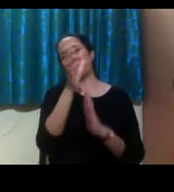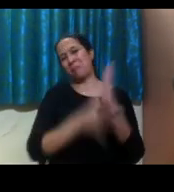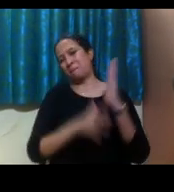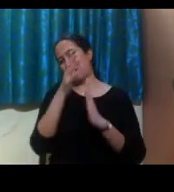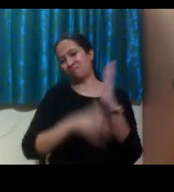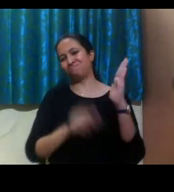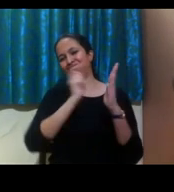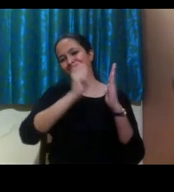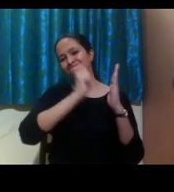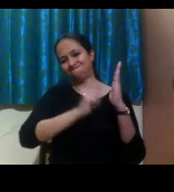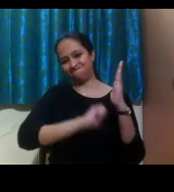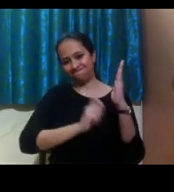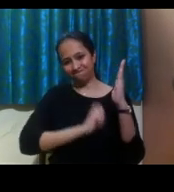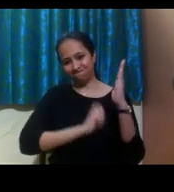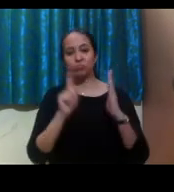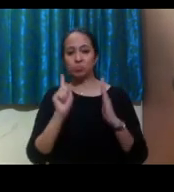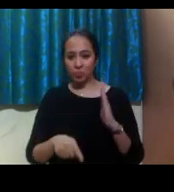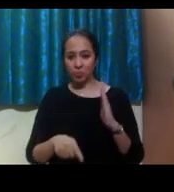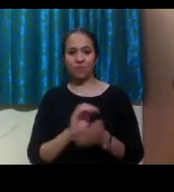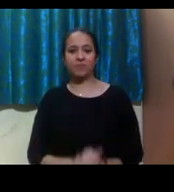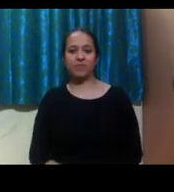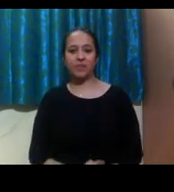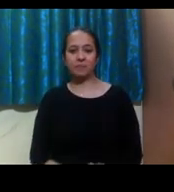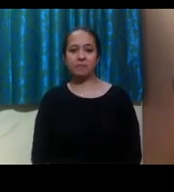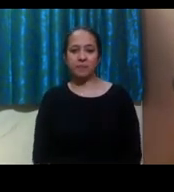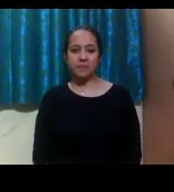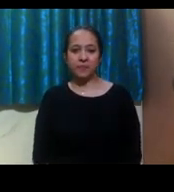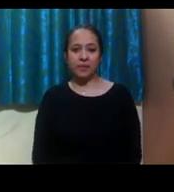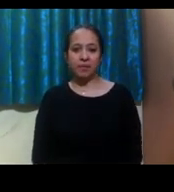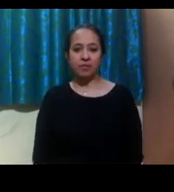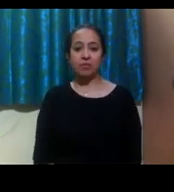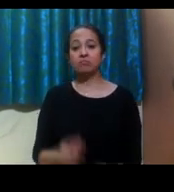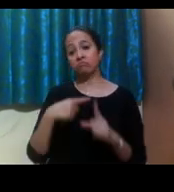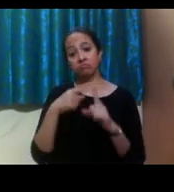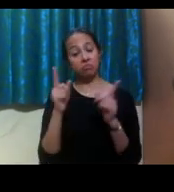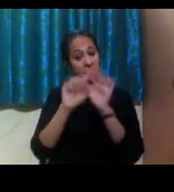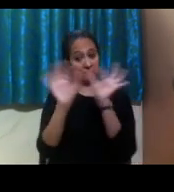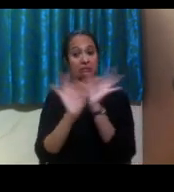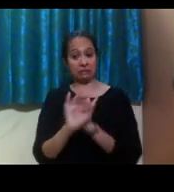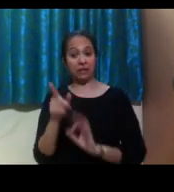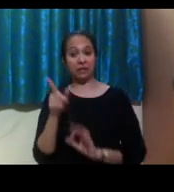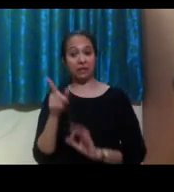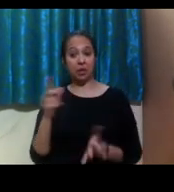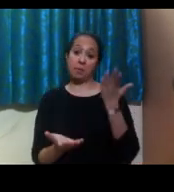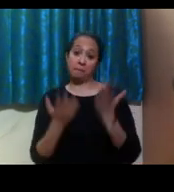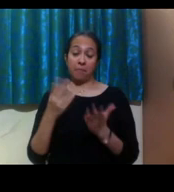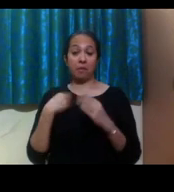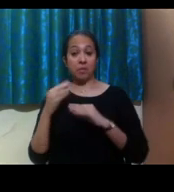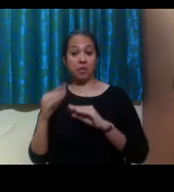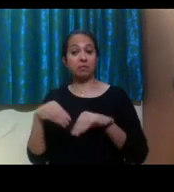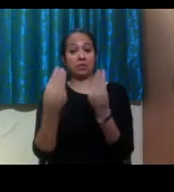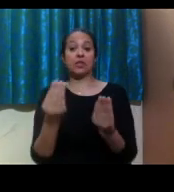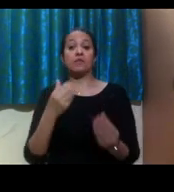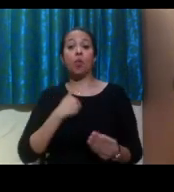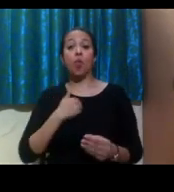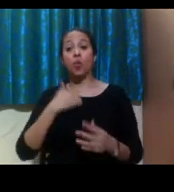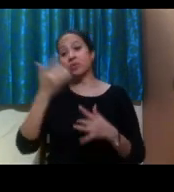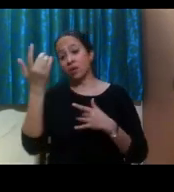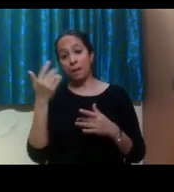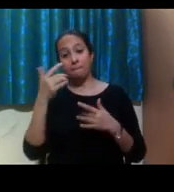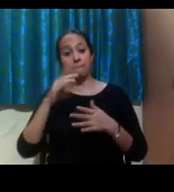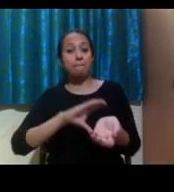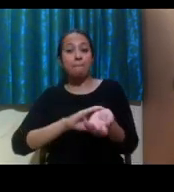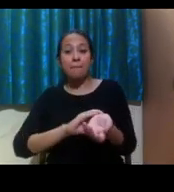form, please feel free to request that. That's totally fine. Also, be prepared to support, provide any supporting medical documentation.